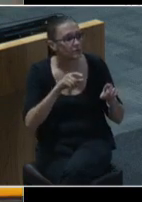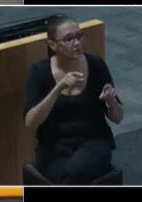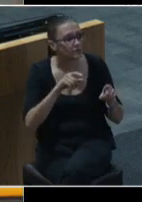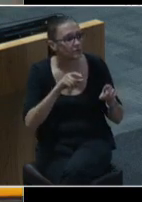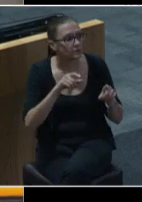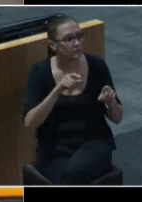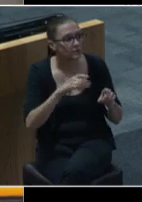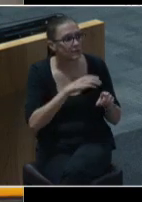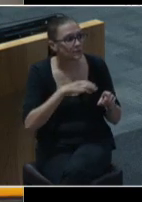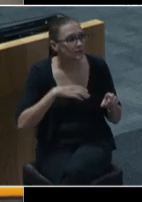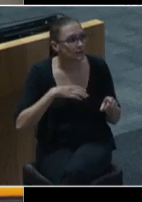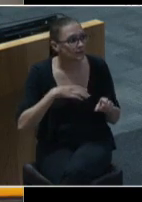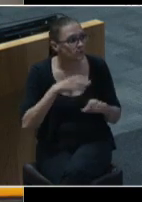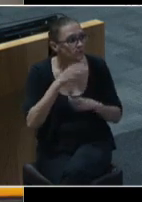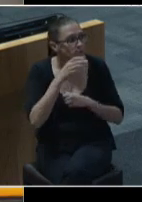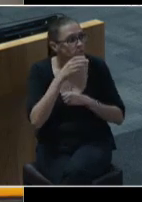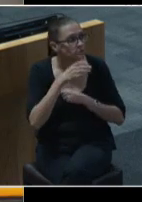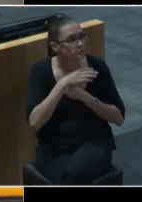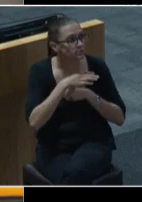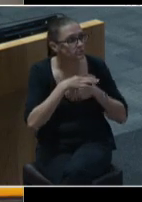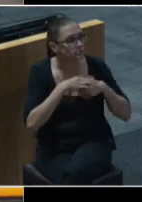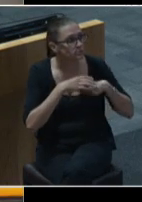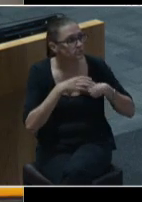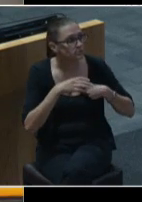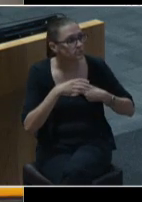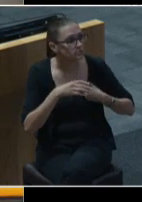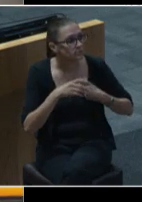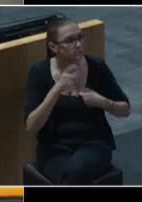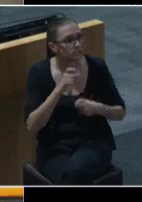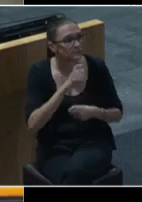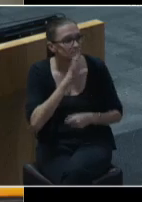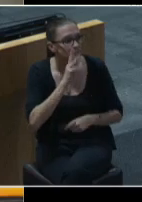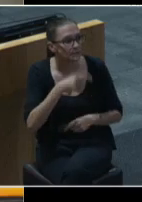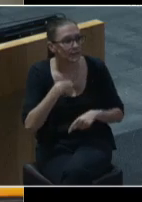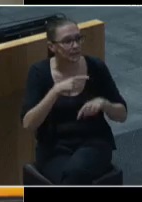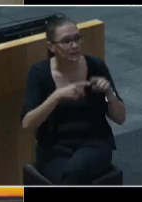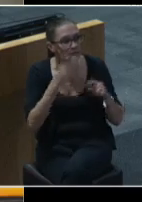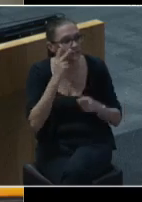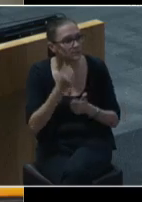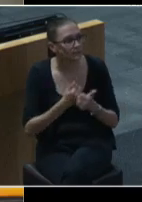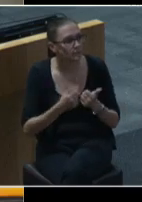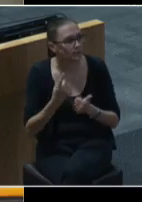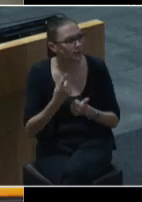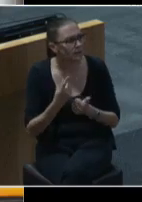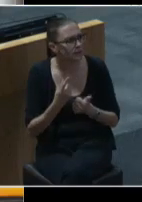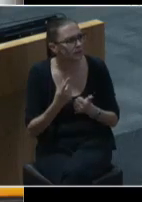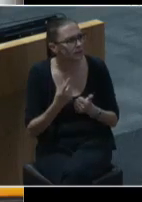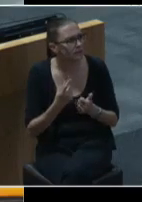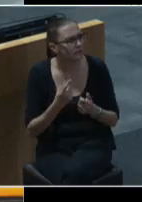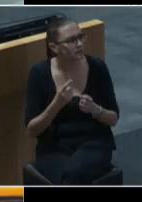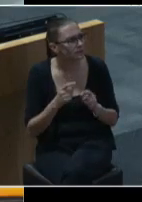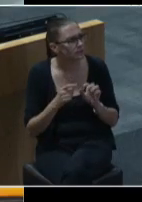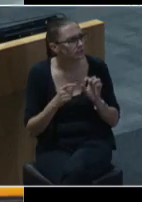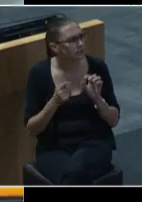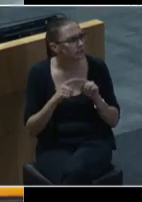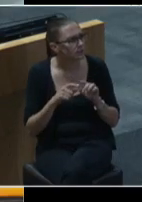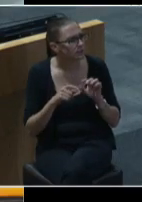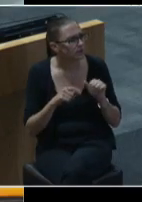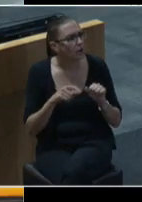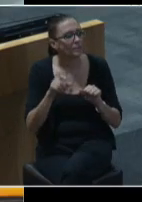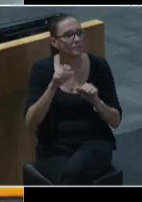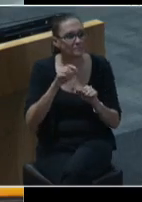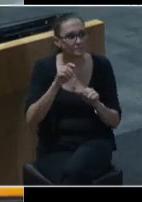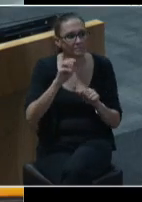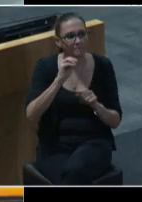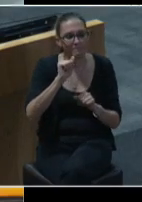up. Okay. I have to speak up. I can't see everybody. All right. Councilmember Harper-Madison. Thank you, Chair. I just wanted